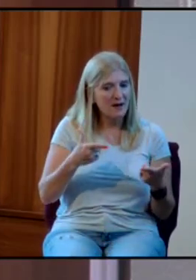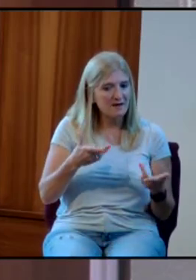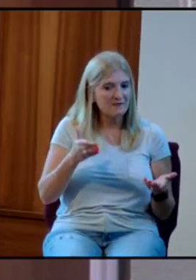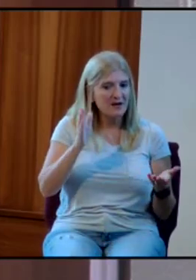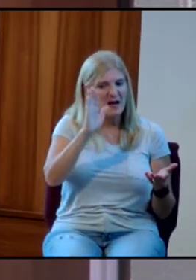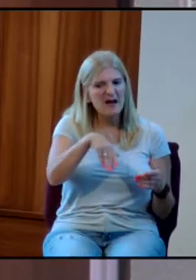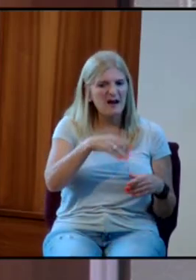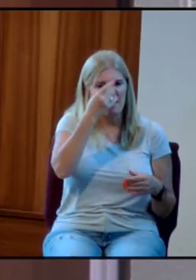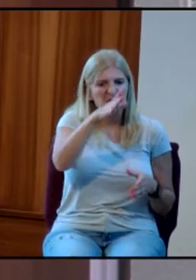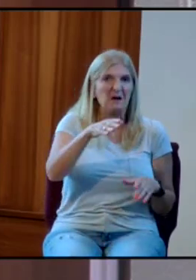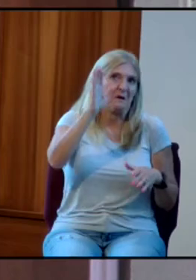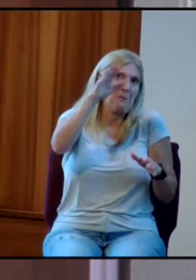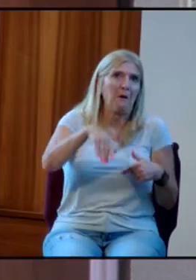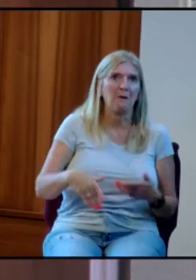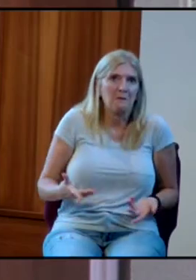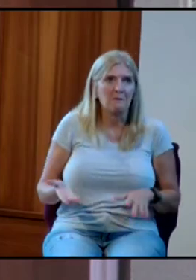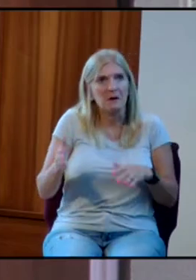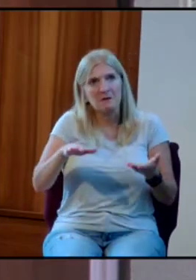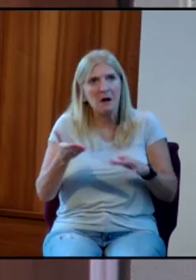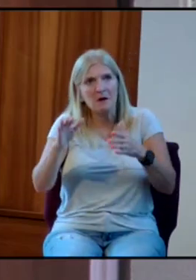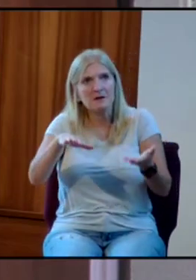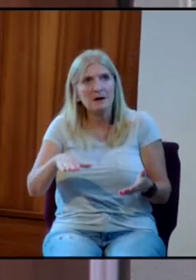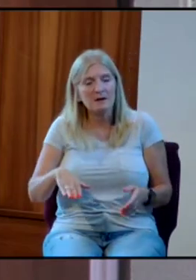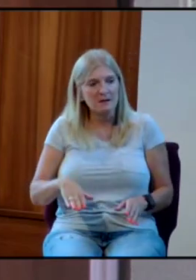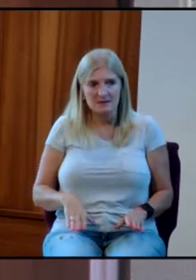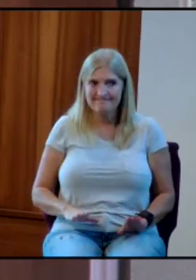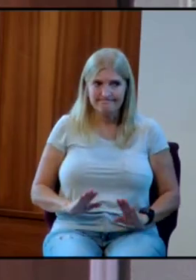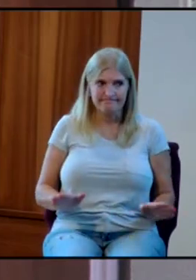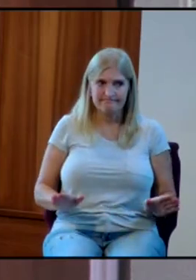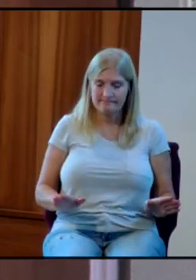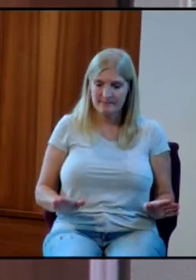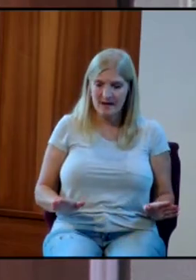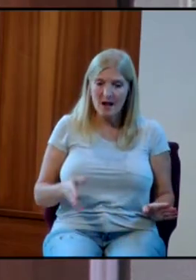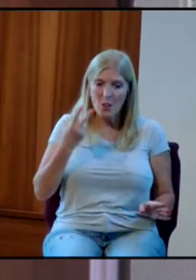have to give an account to God. Would you look at our culture?